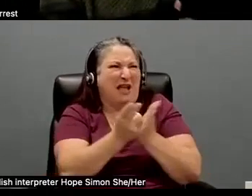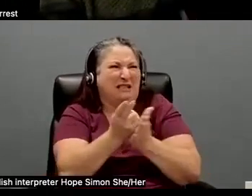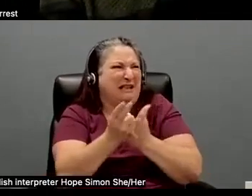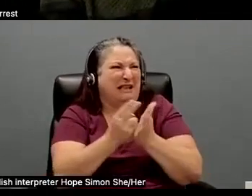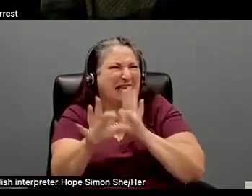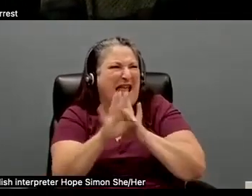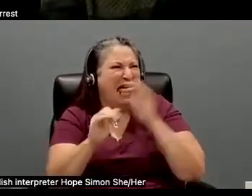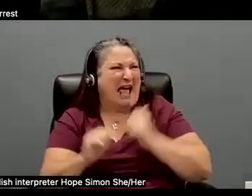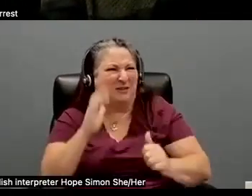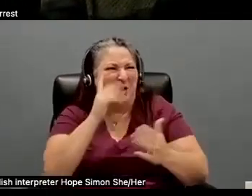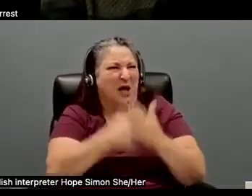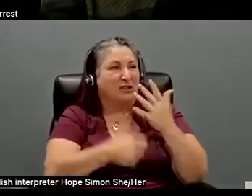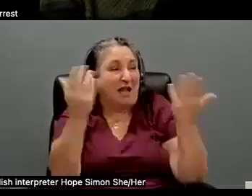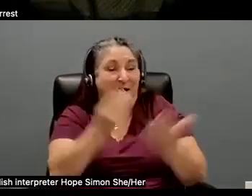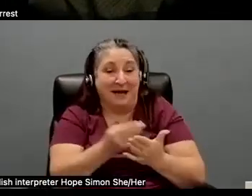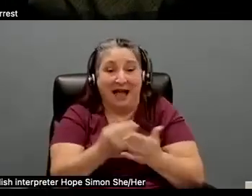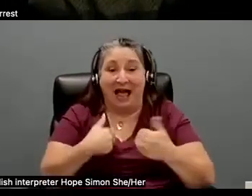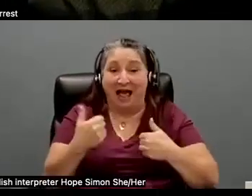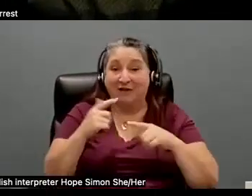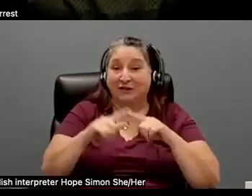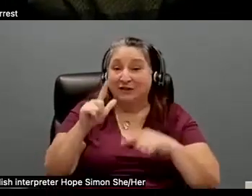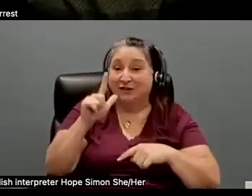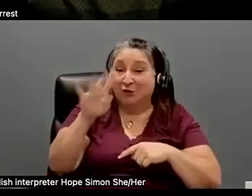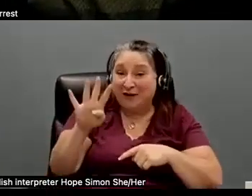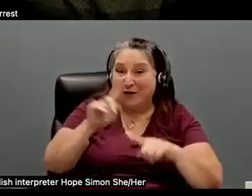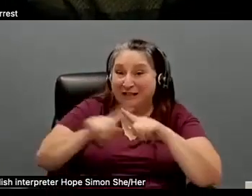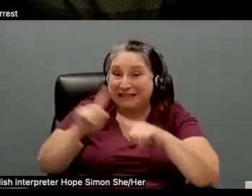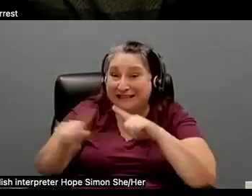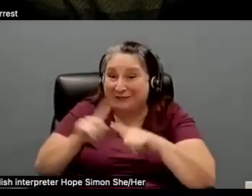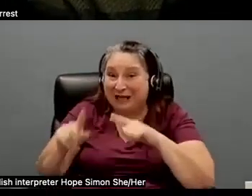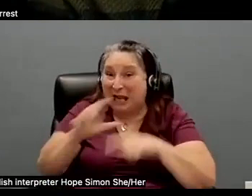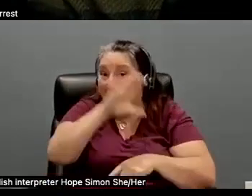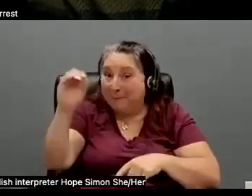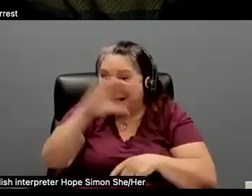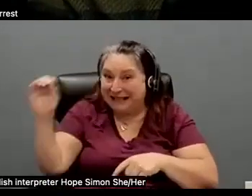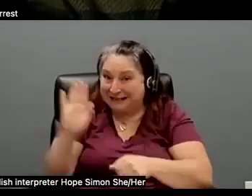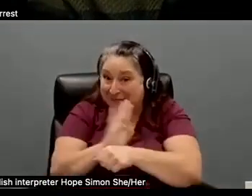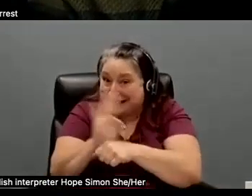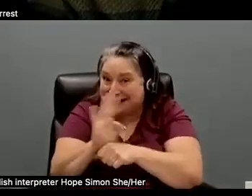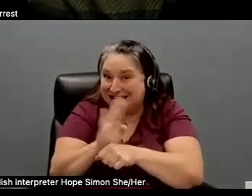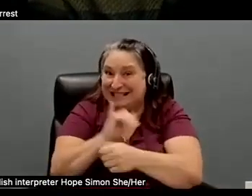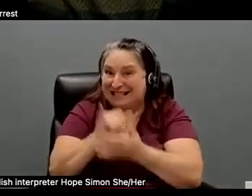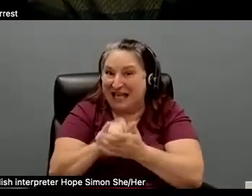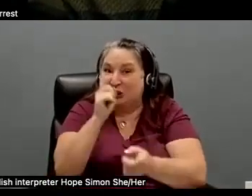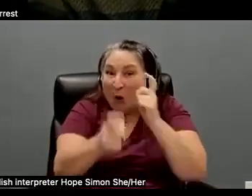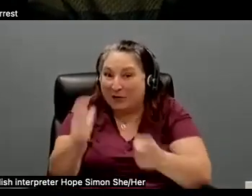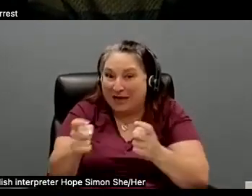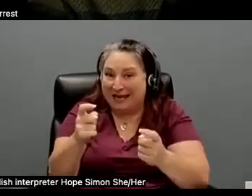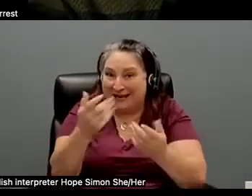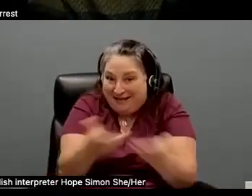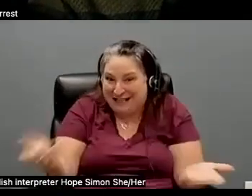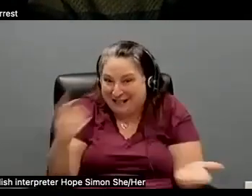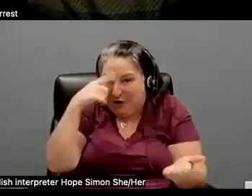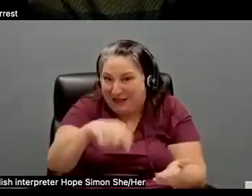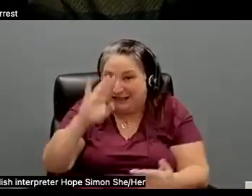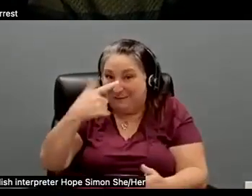I have 24 brands that say otherwise about the number of products that they have given for these bags. Um,